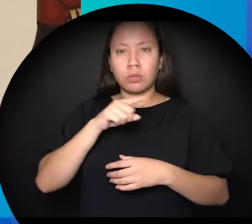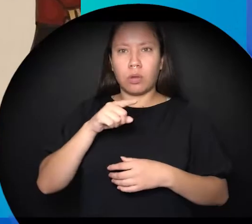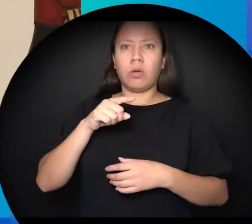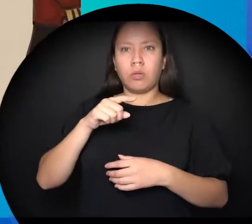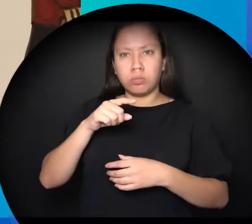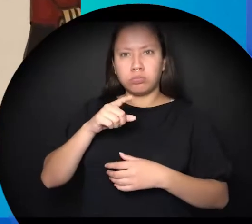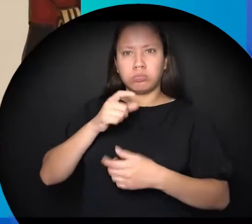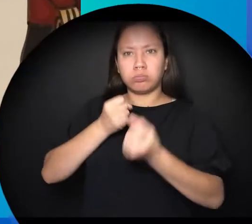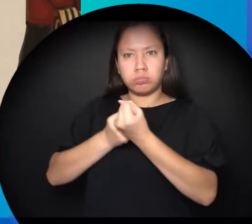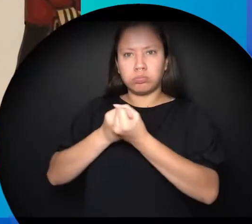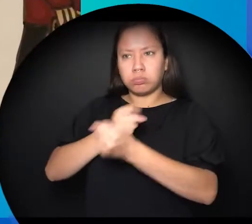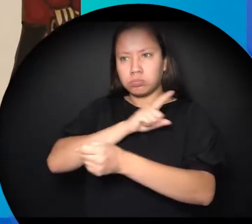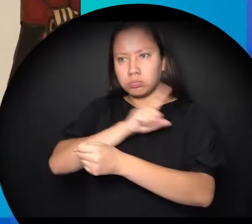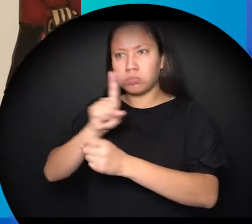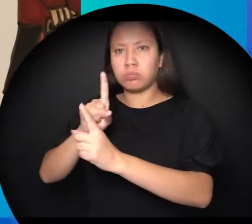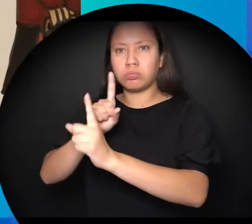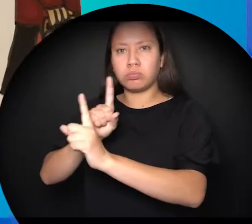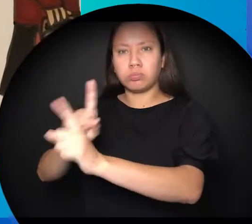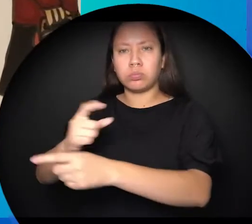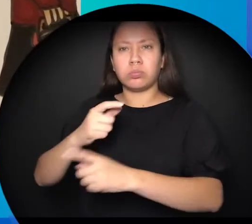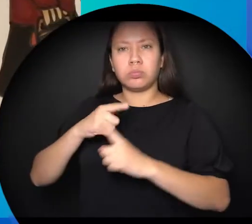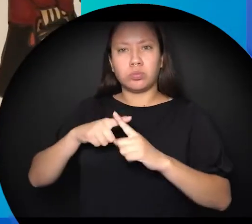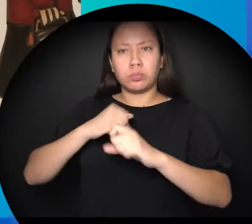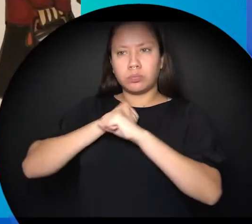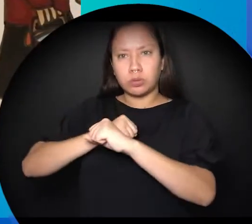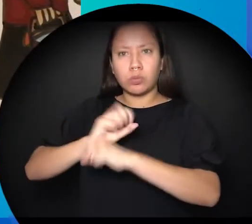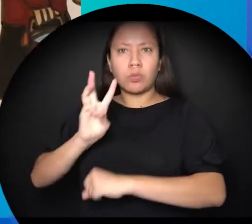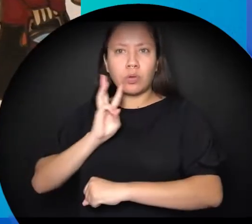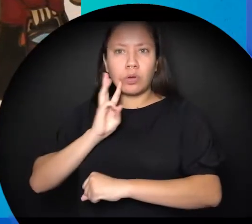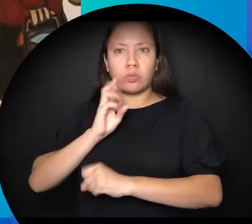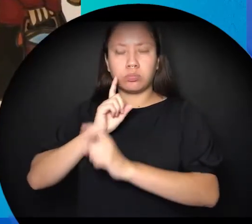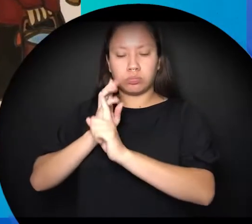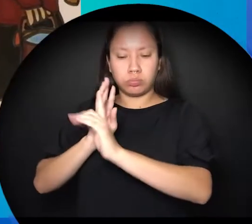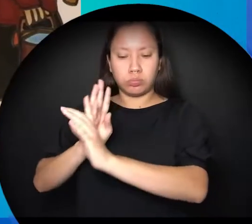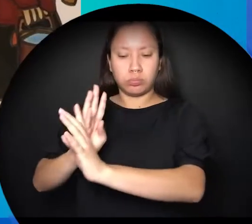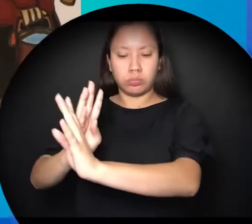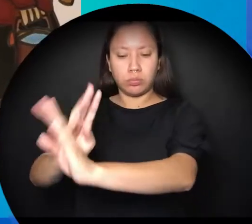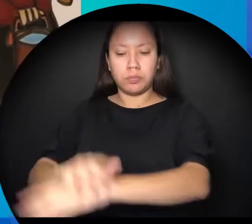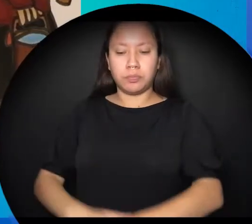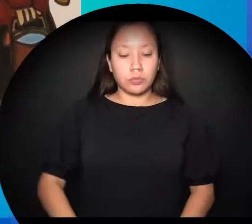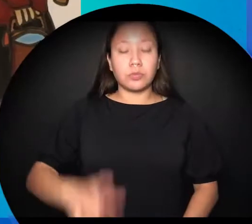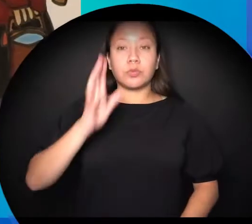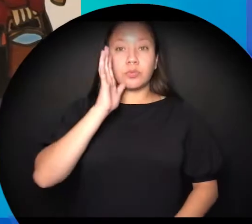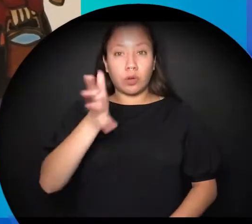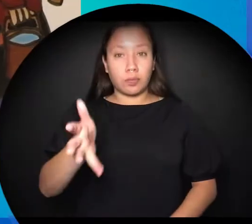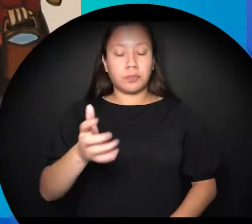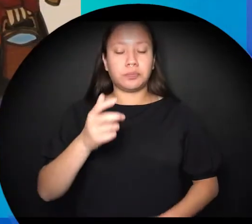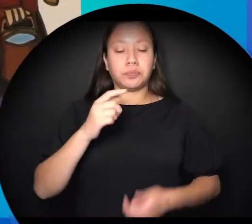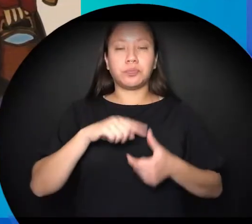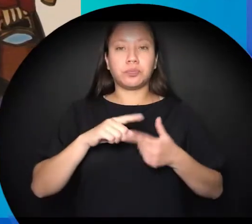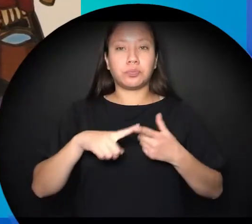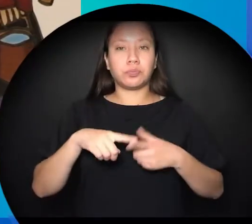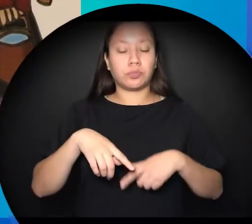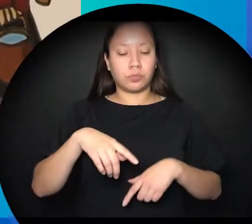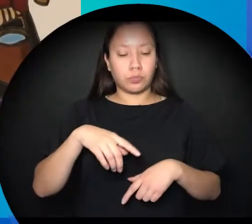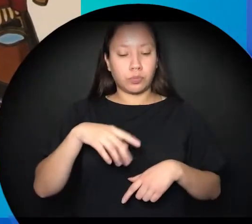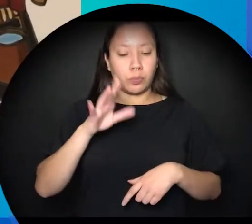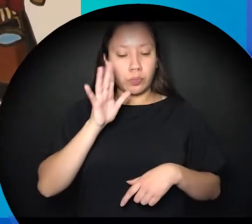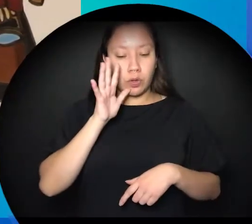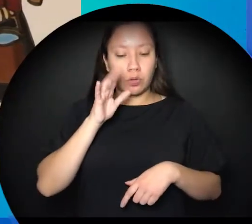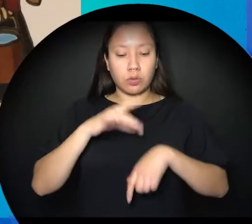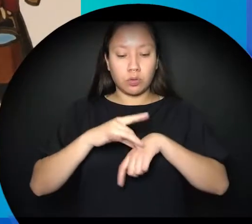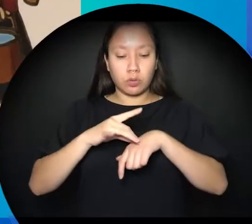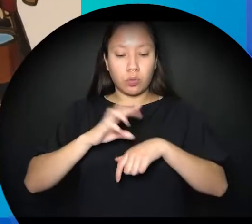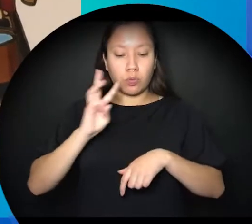in the other if no one noticed Nipi maybe they would notice the water walkers maybe